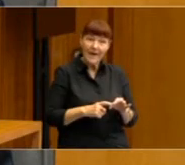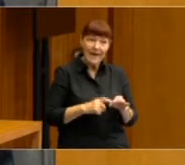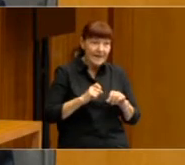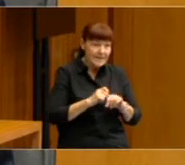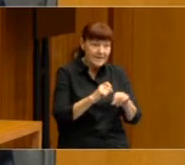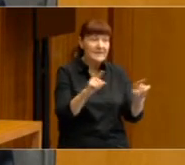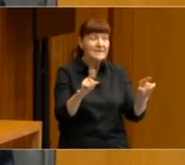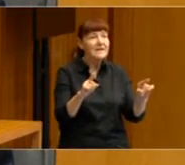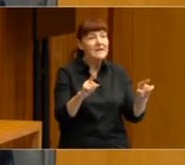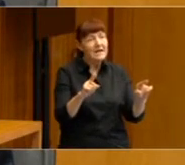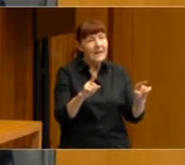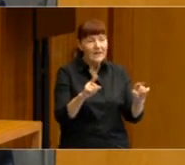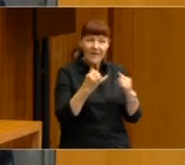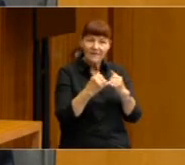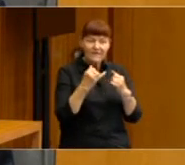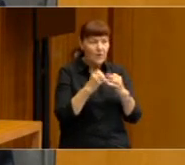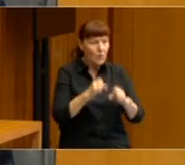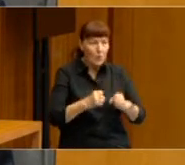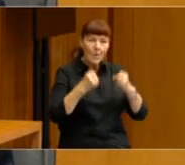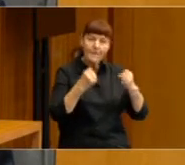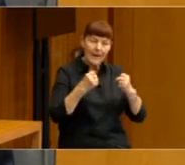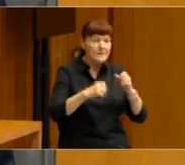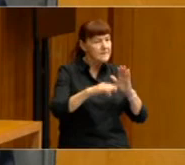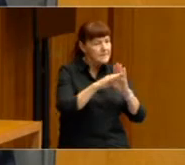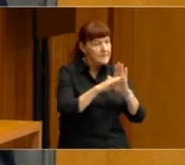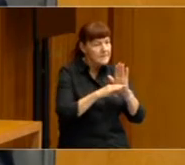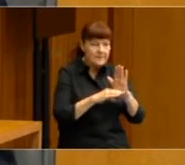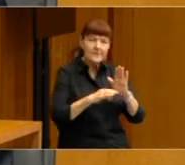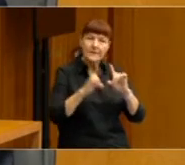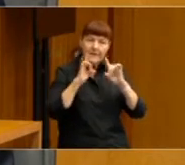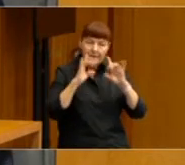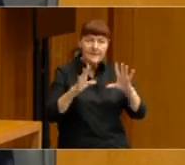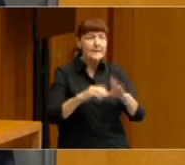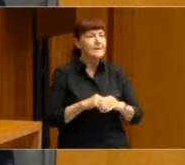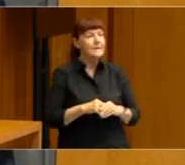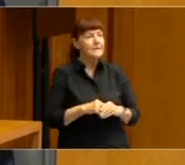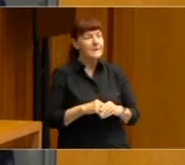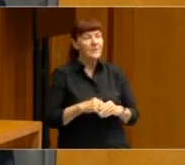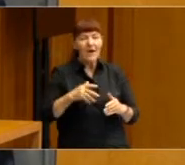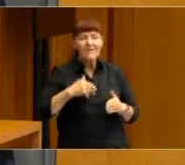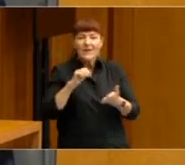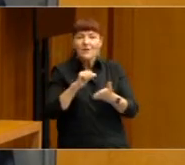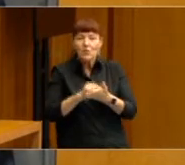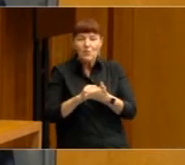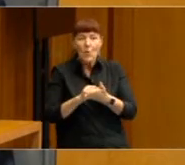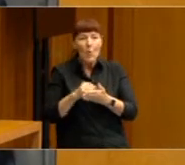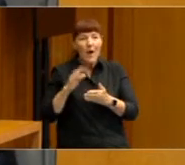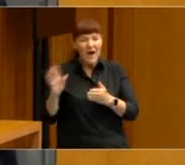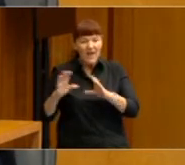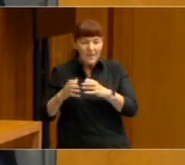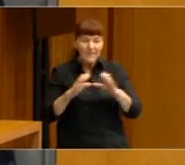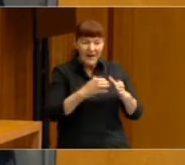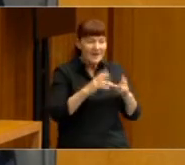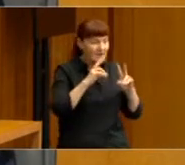they're extremely robust in most cases. I'm sure they're looking at the same data that we're looking at.